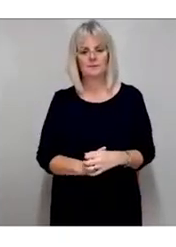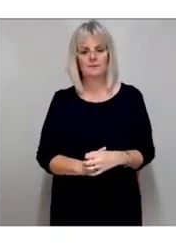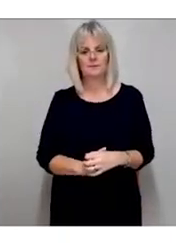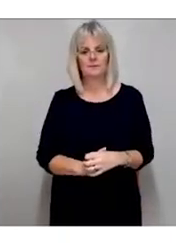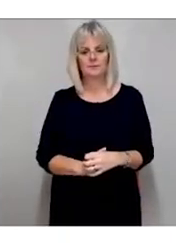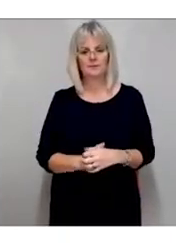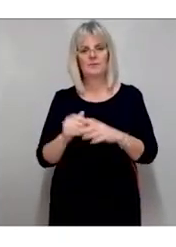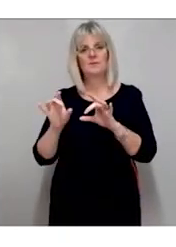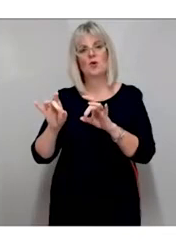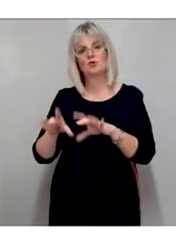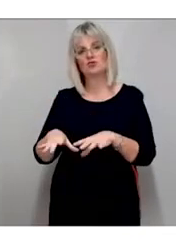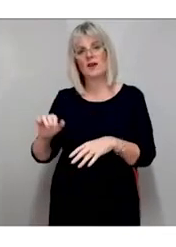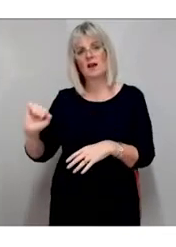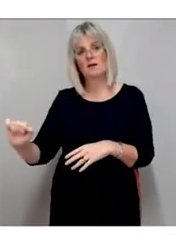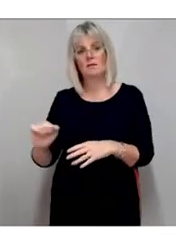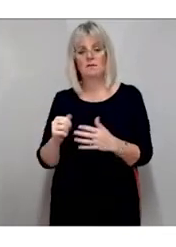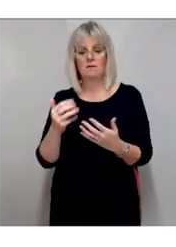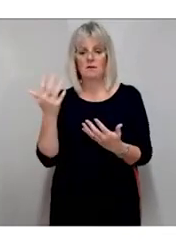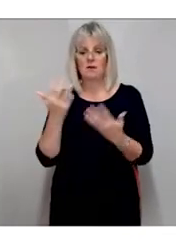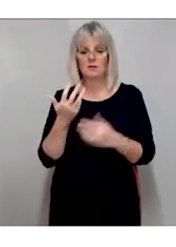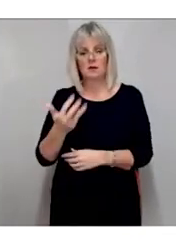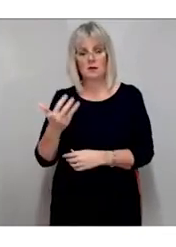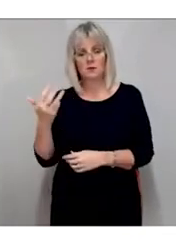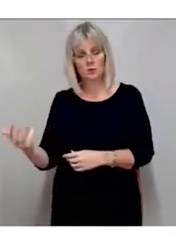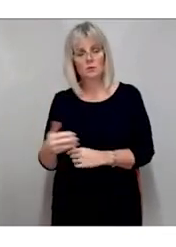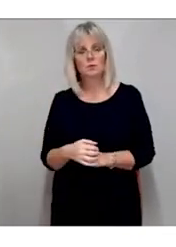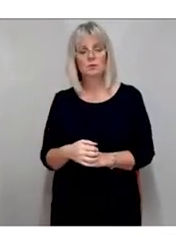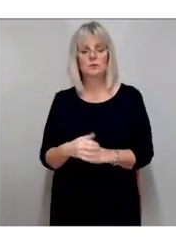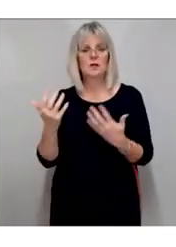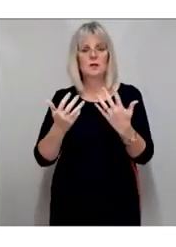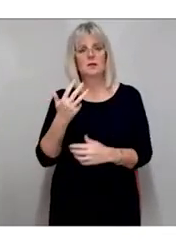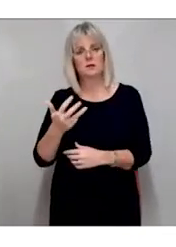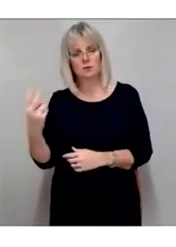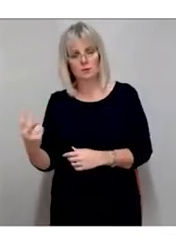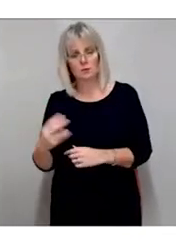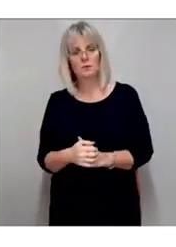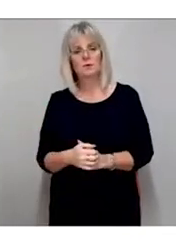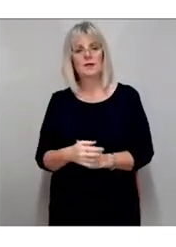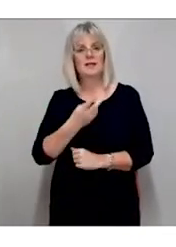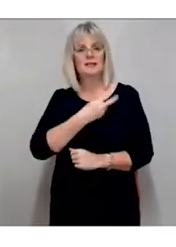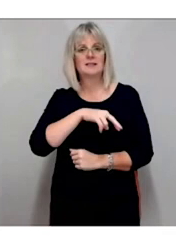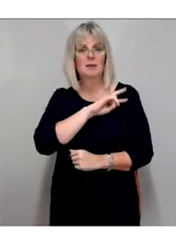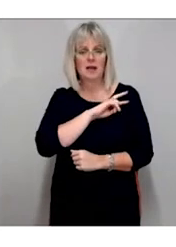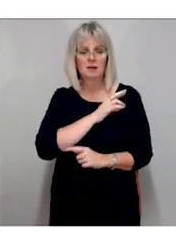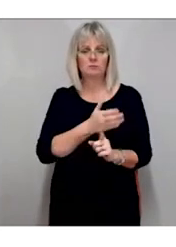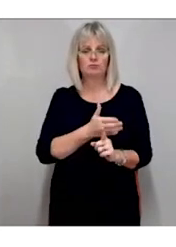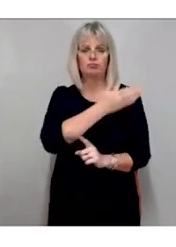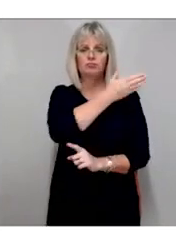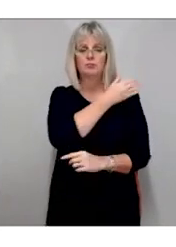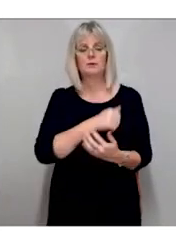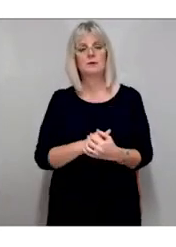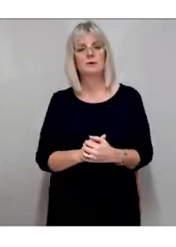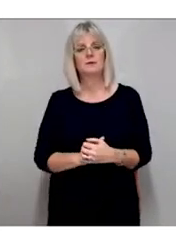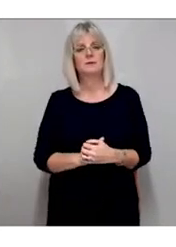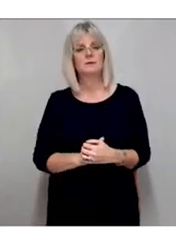In Spain, Royal Decree 1494 of 2007. In Israel, it is Equal Rights for Persons with